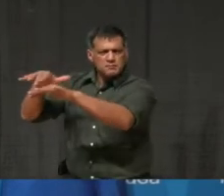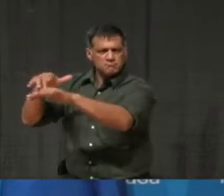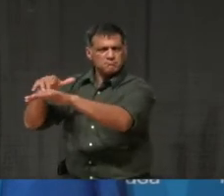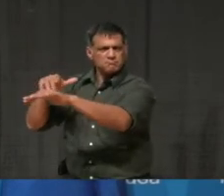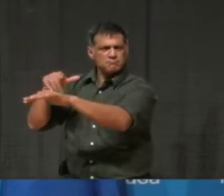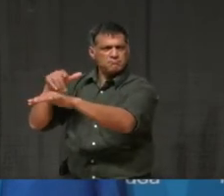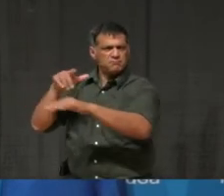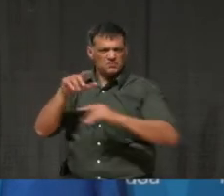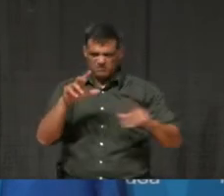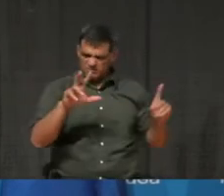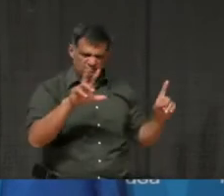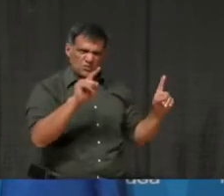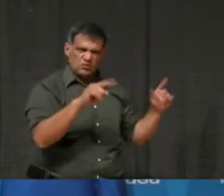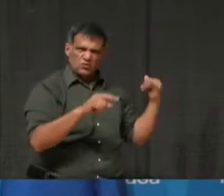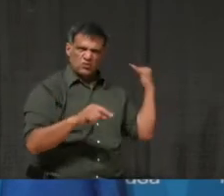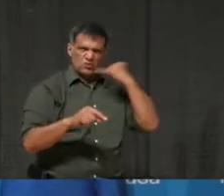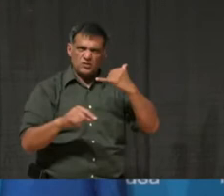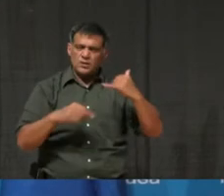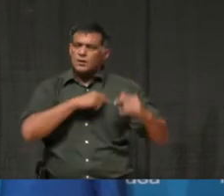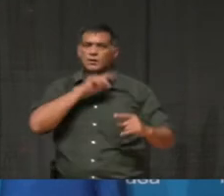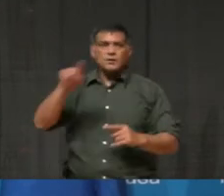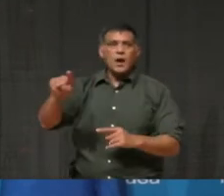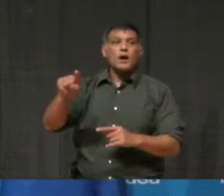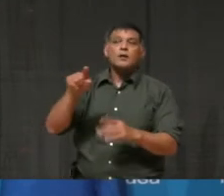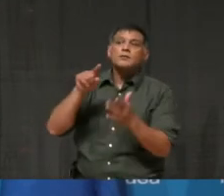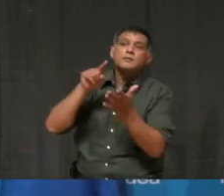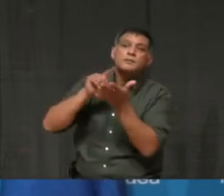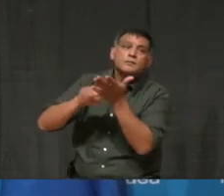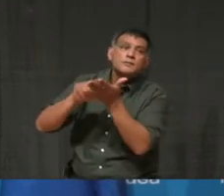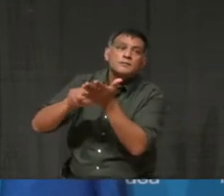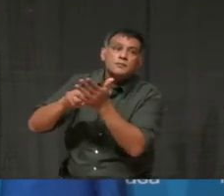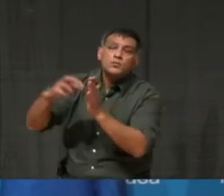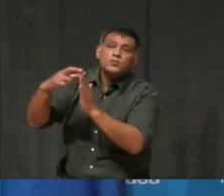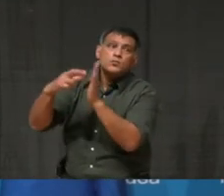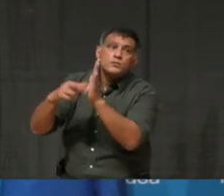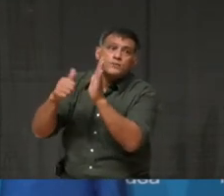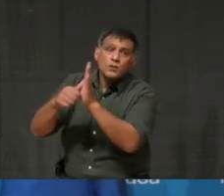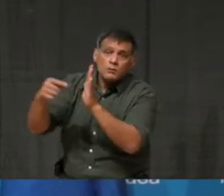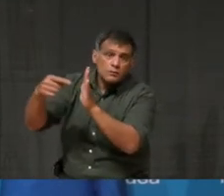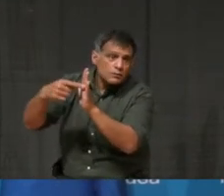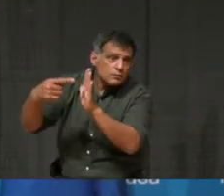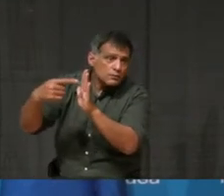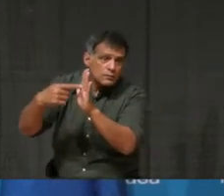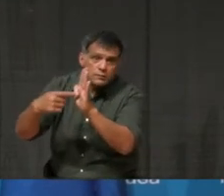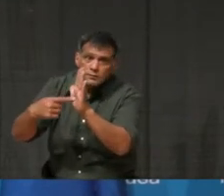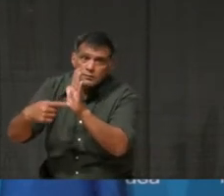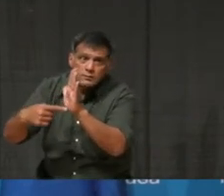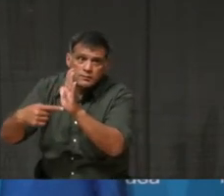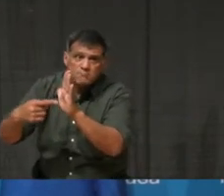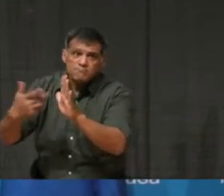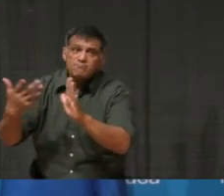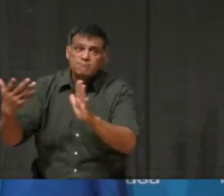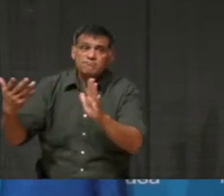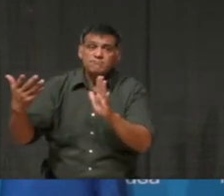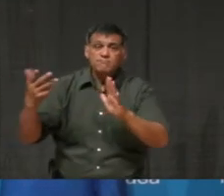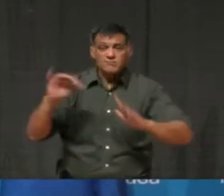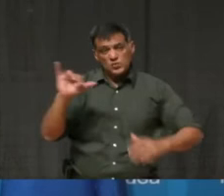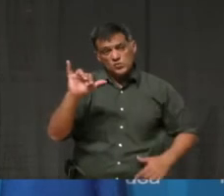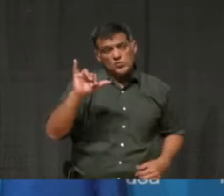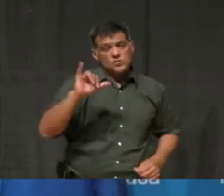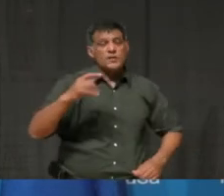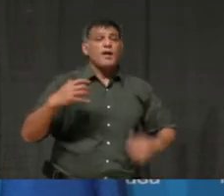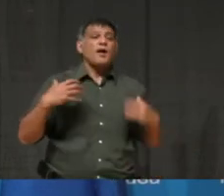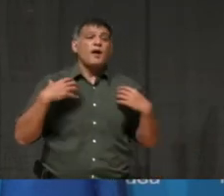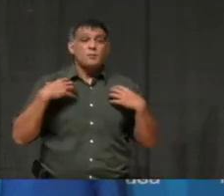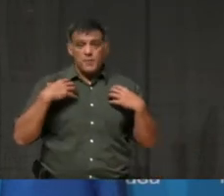guidelines are being followed. We also have public health inspectors, and why don't I ask Dr. Lowe to speak about those. I will share with